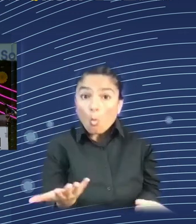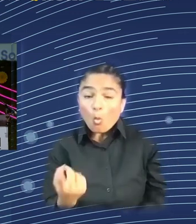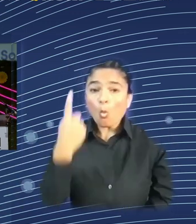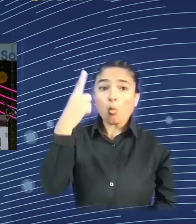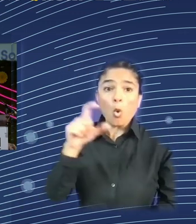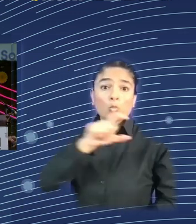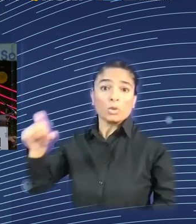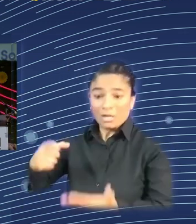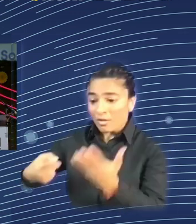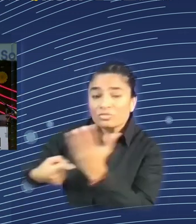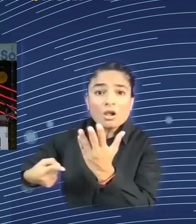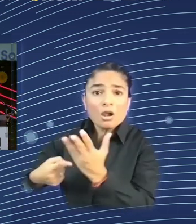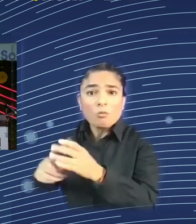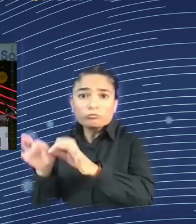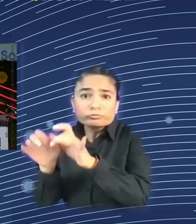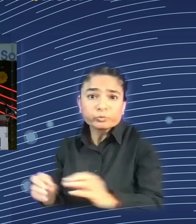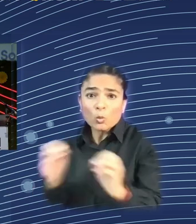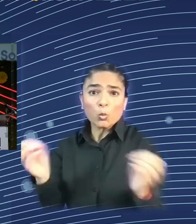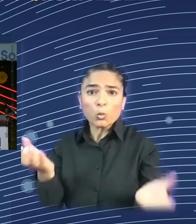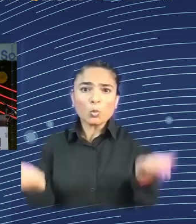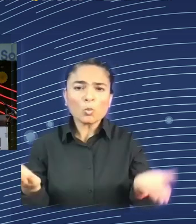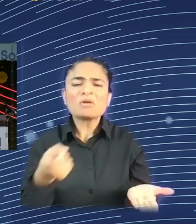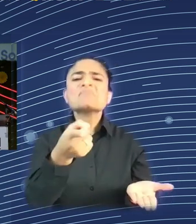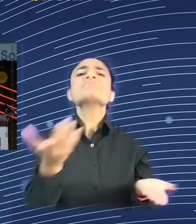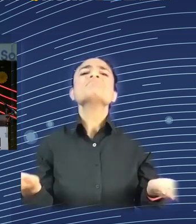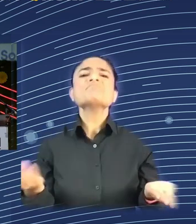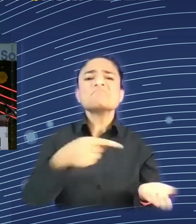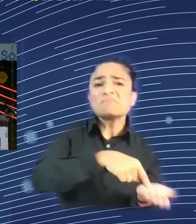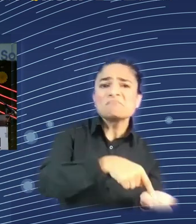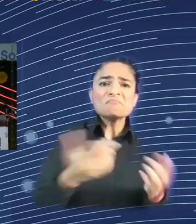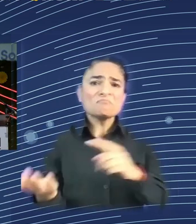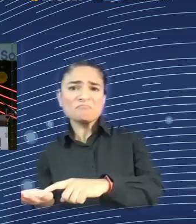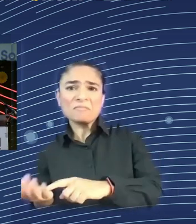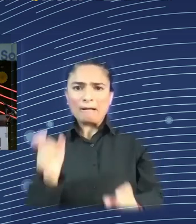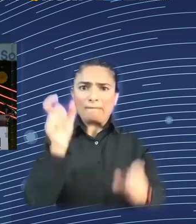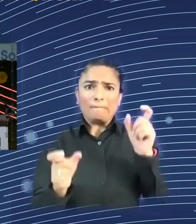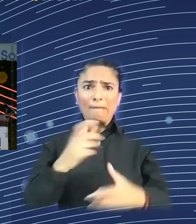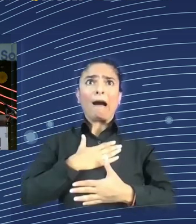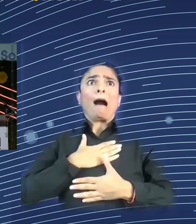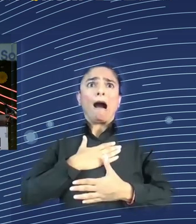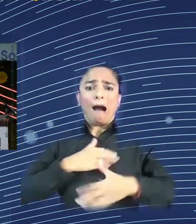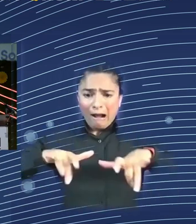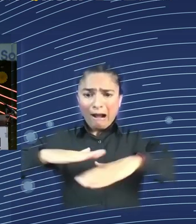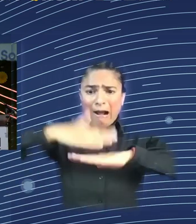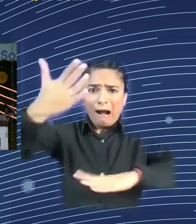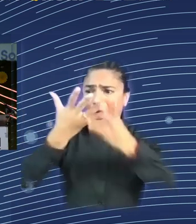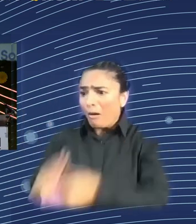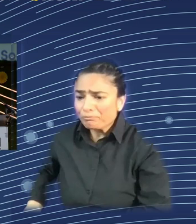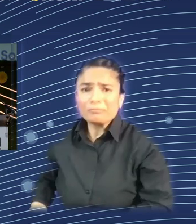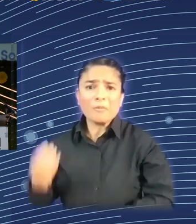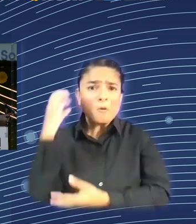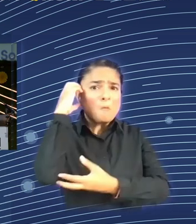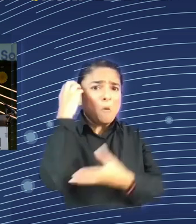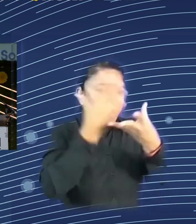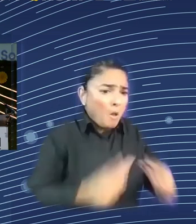Sorry. Chooses to lose electricity to keep their phones and laptops if they're fully charged. Everyone will say, of course, you know,